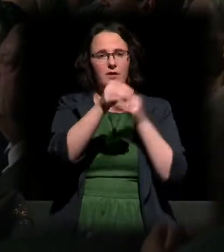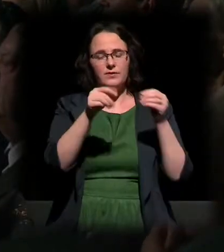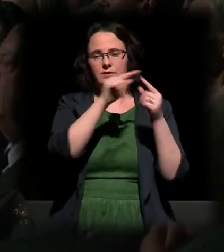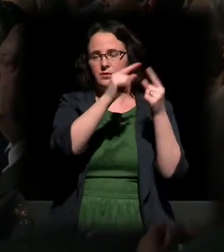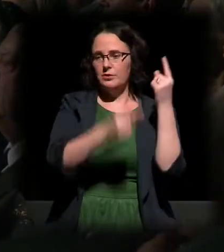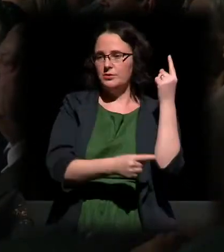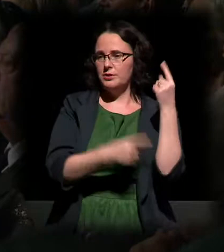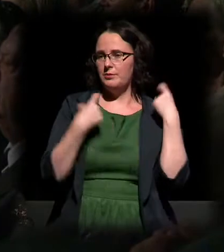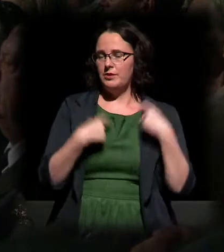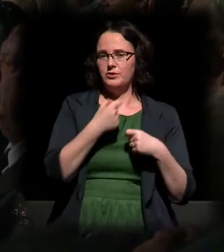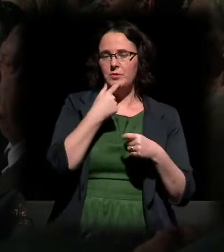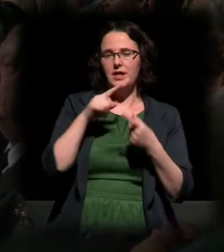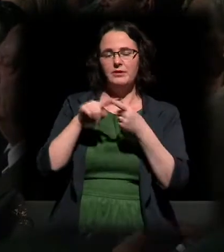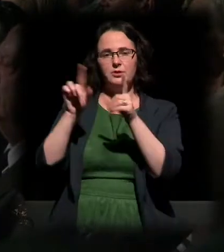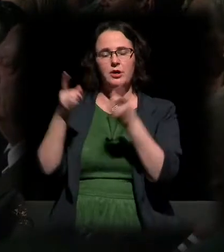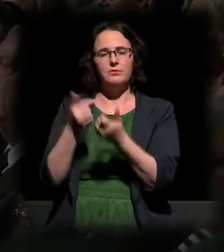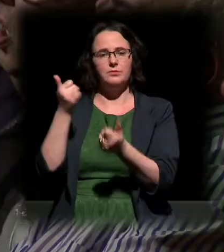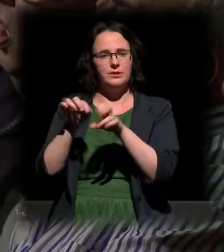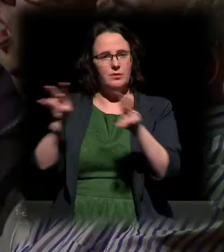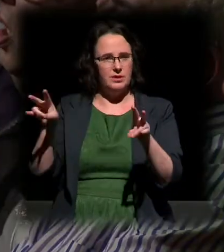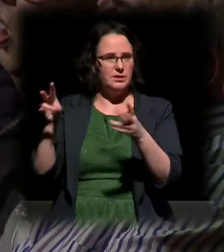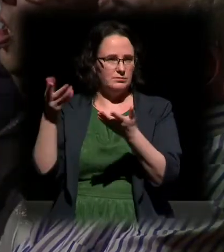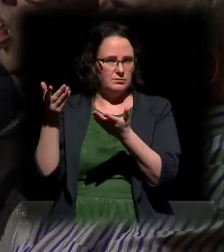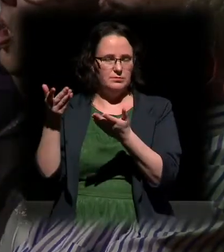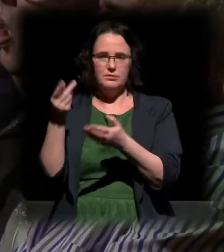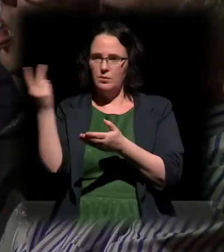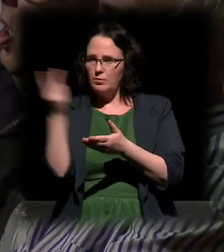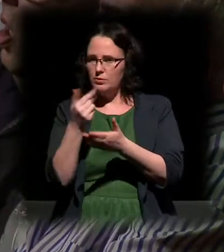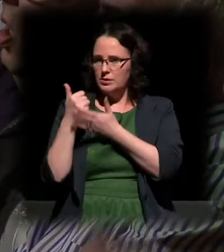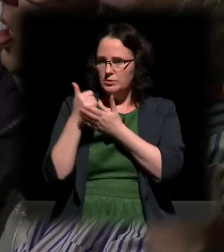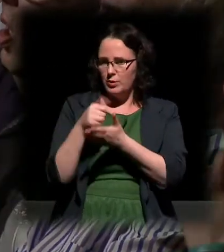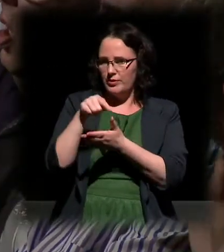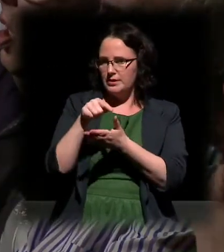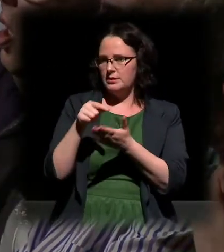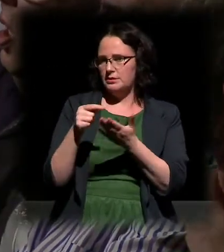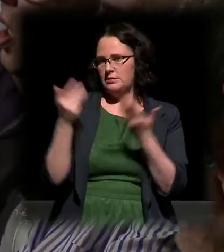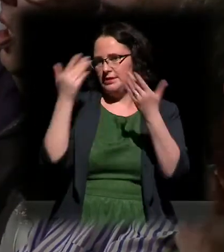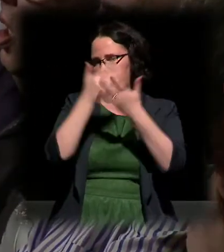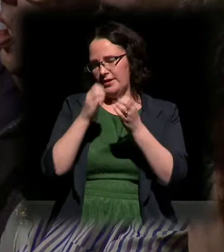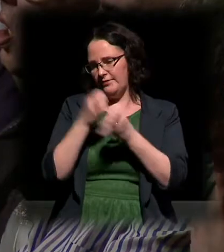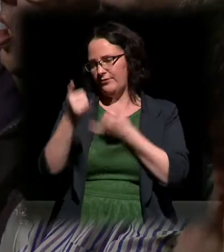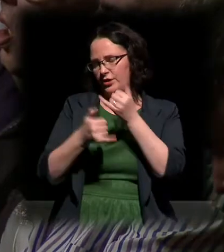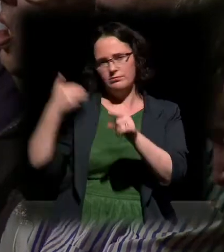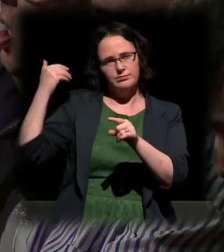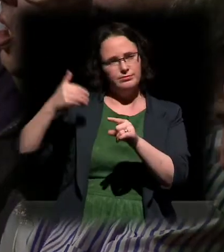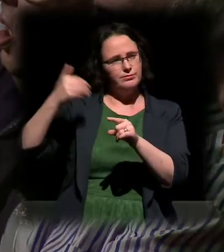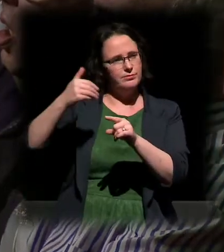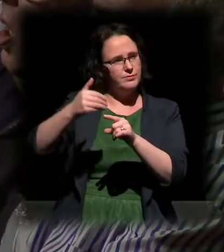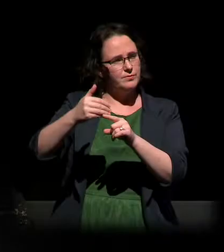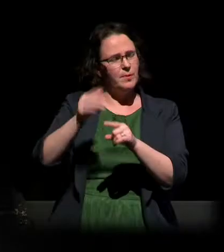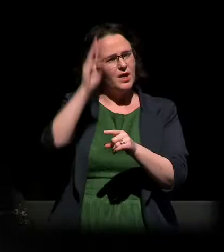and the Government's Department of Justice and Equality, who support this event every year. Why do we remember?